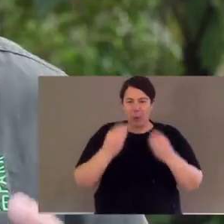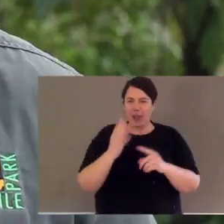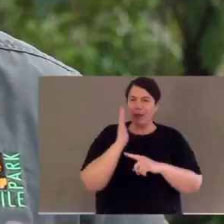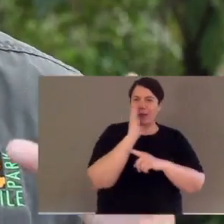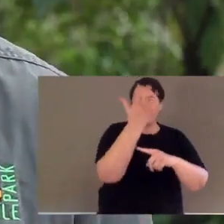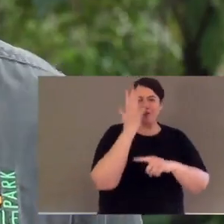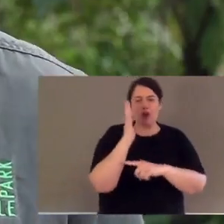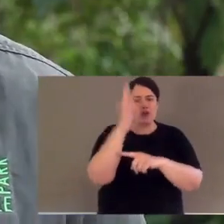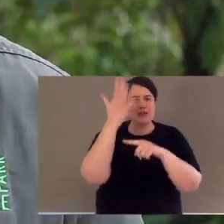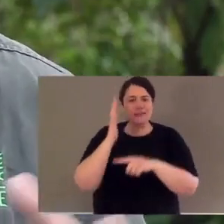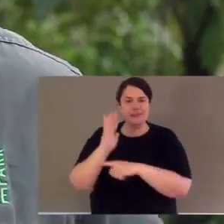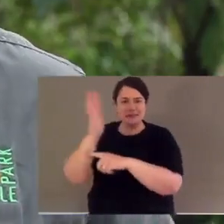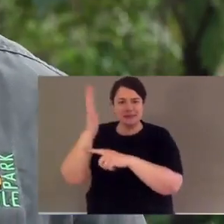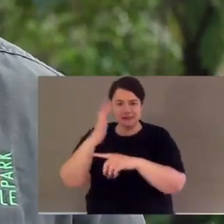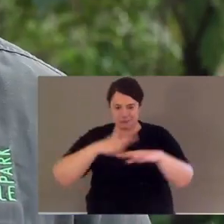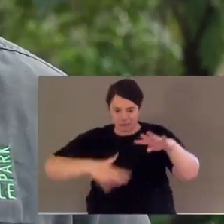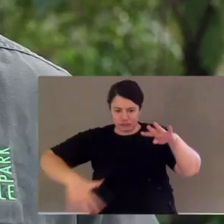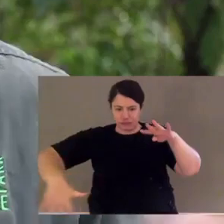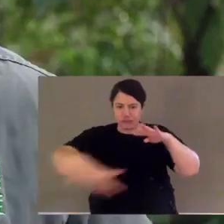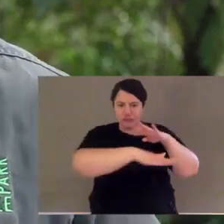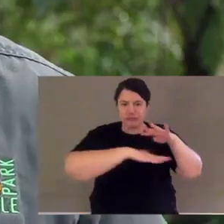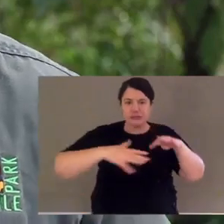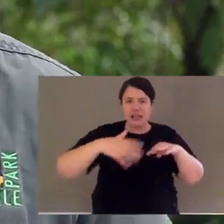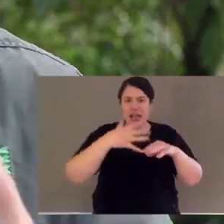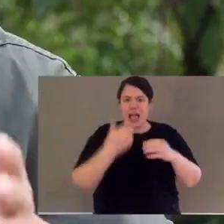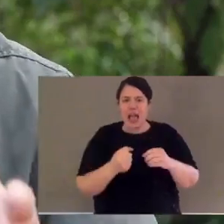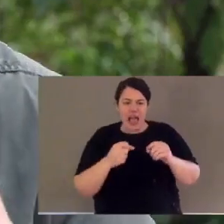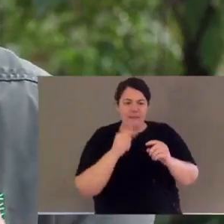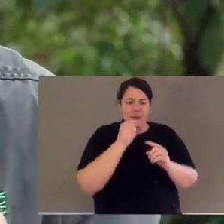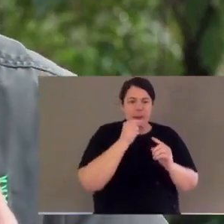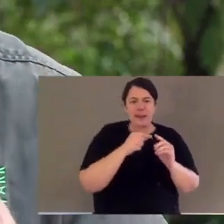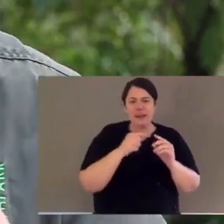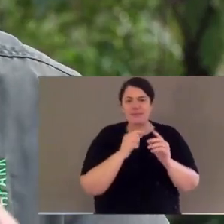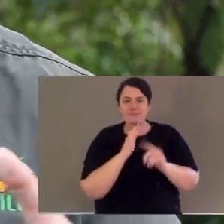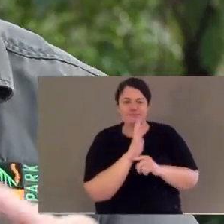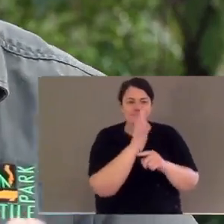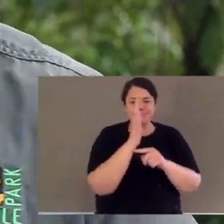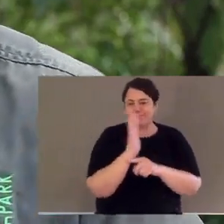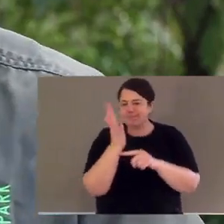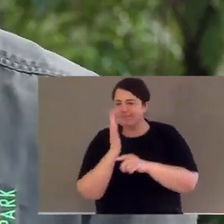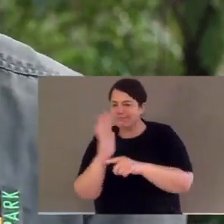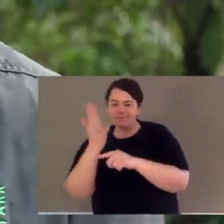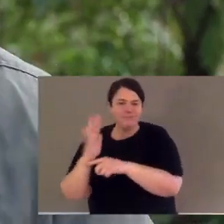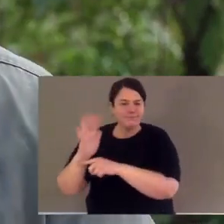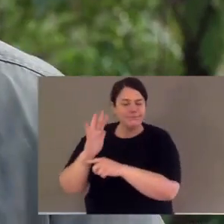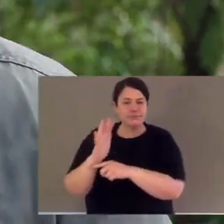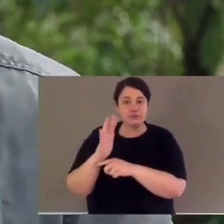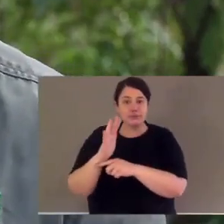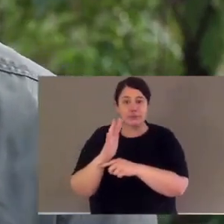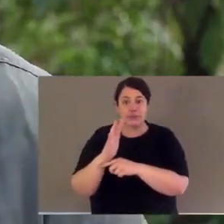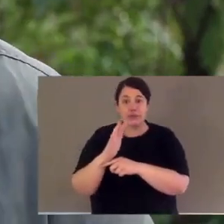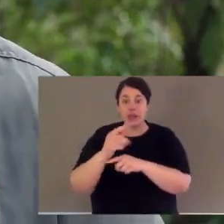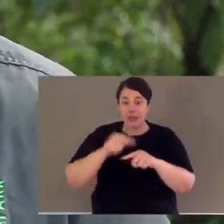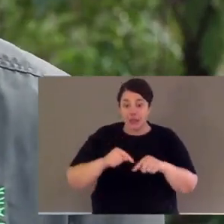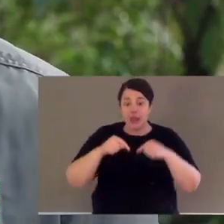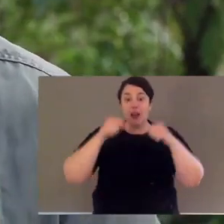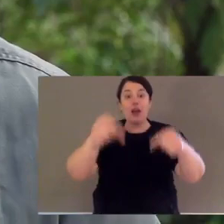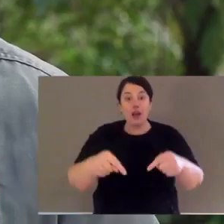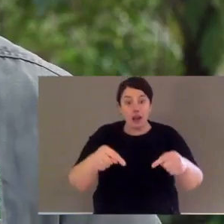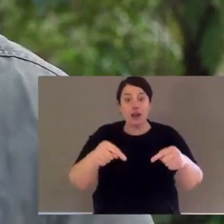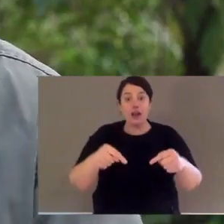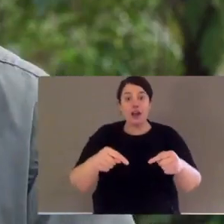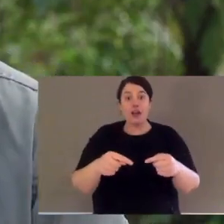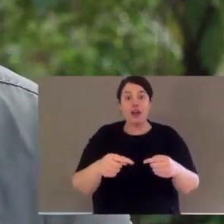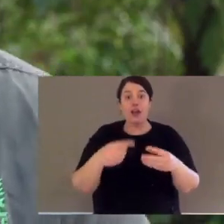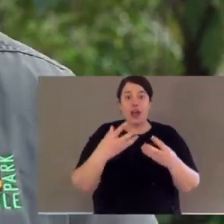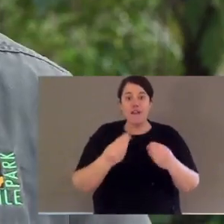Now they live in wet eucalypt forests. Now often, beneath the wet eucalypt forest, you'll have some subtropical rainforest, temperate forest,